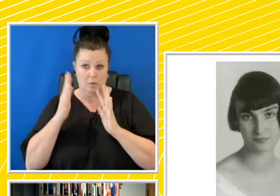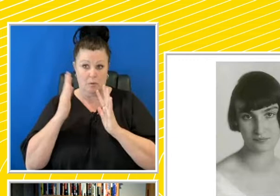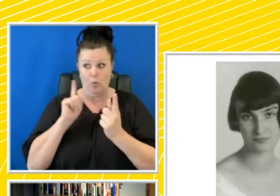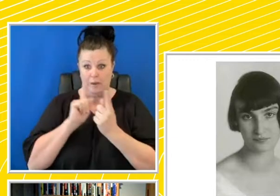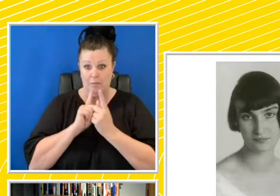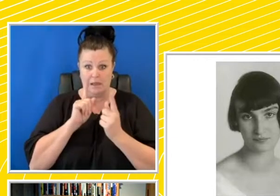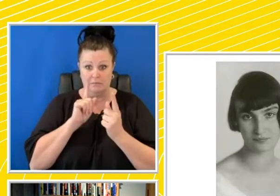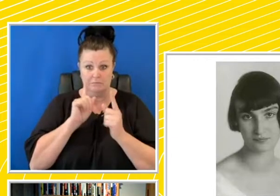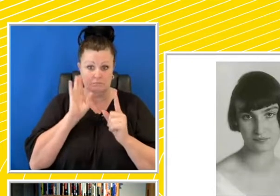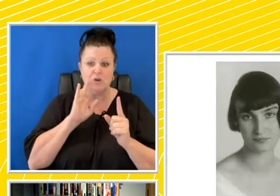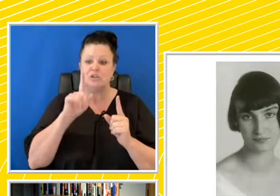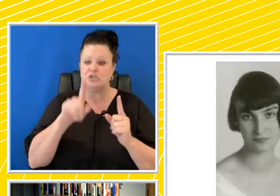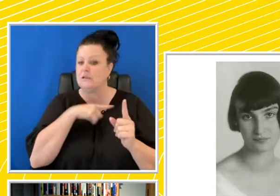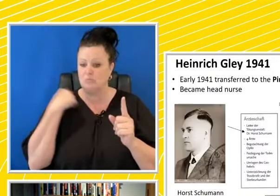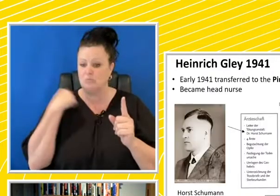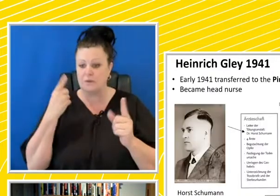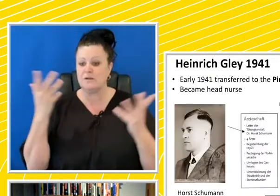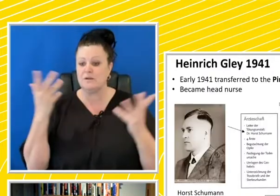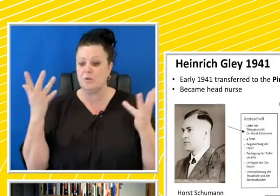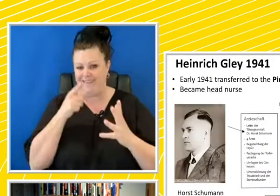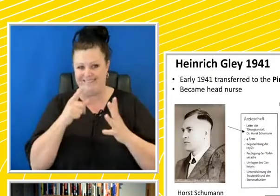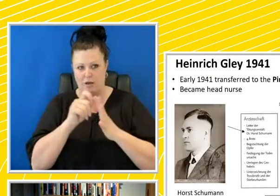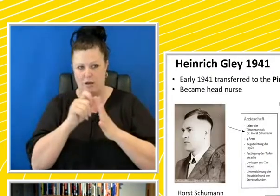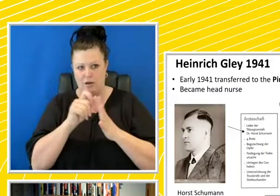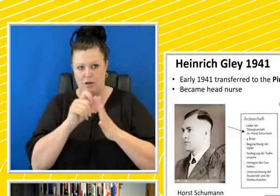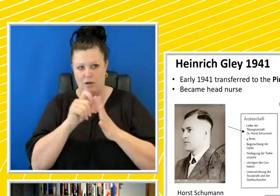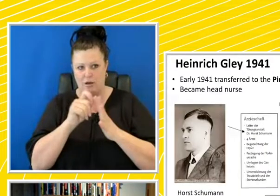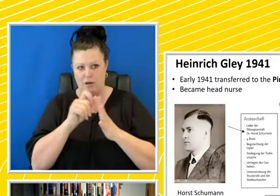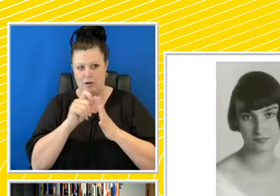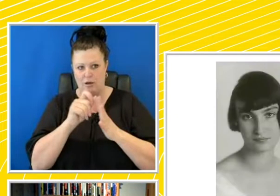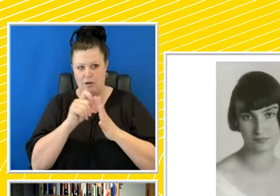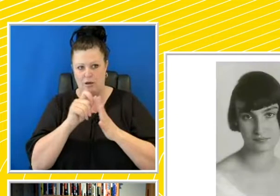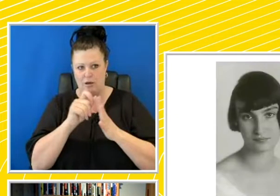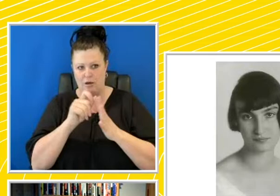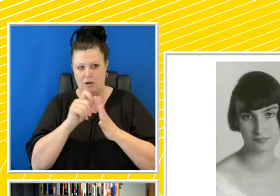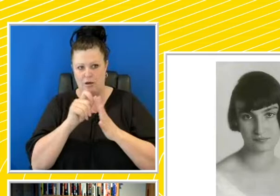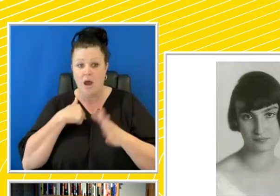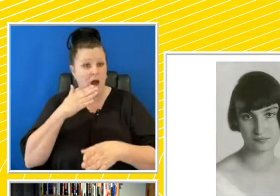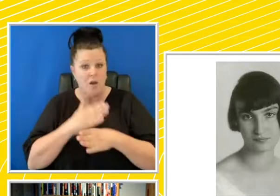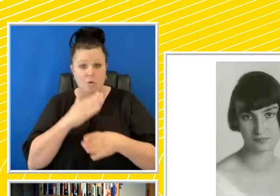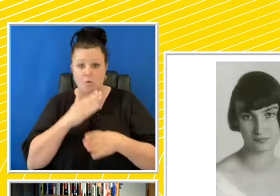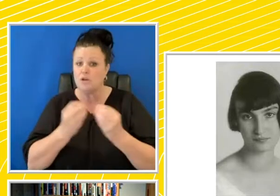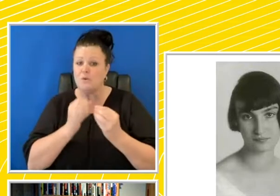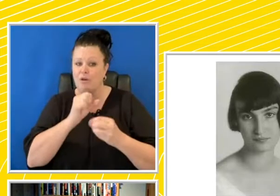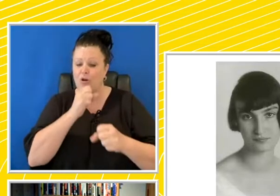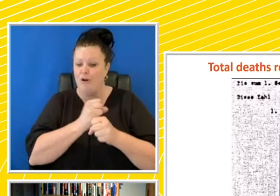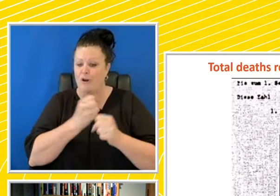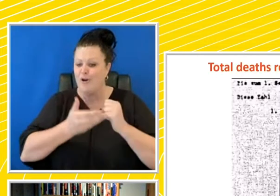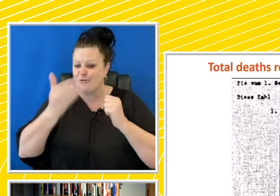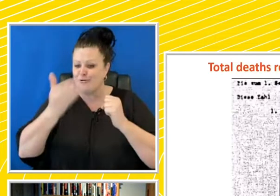She was murdered at Pernest Donnerstein, and I work with her great-niece now.